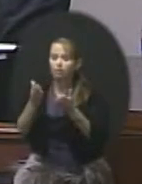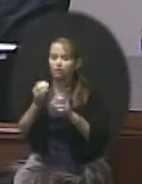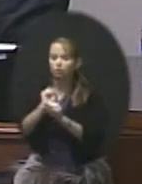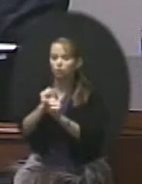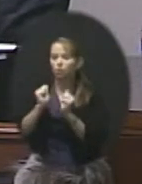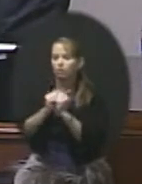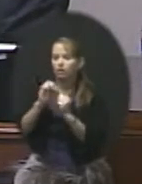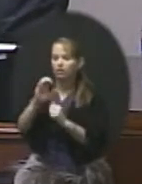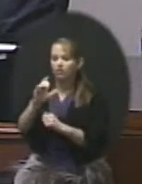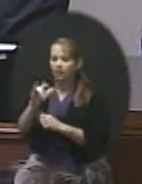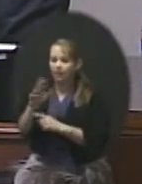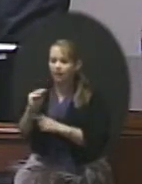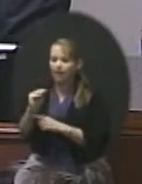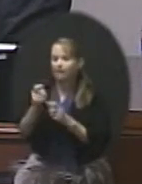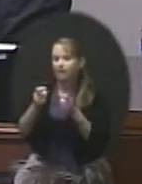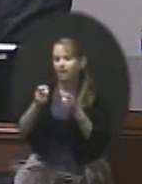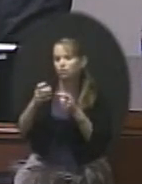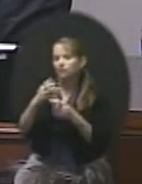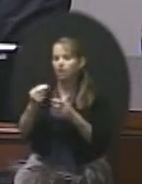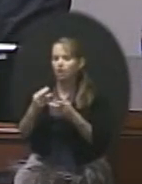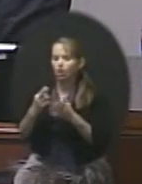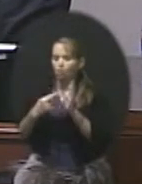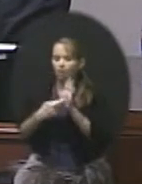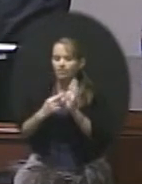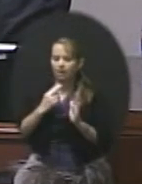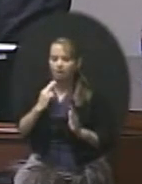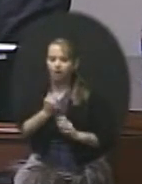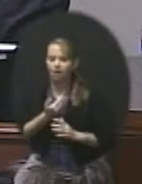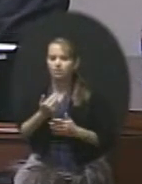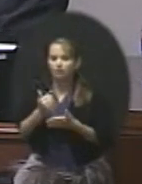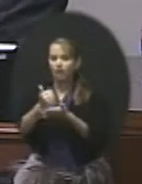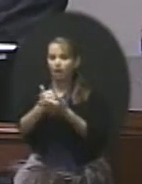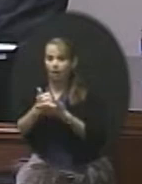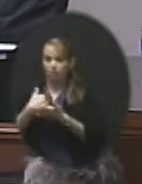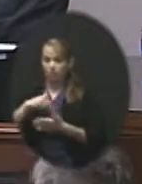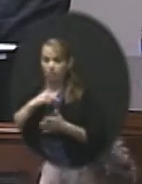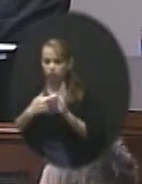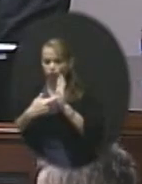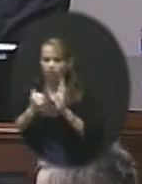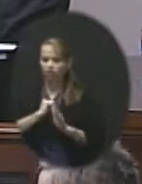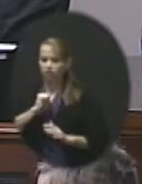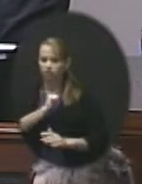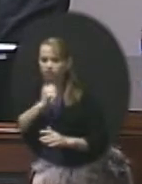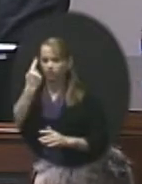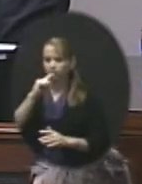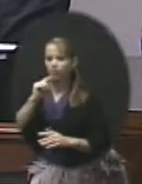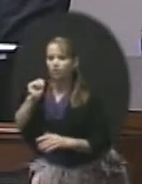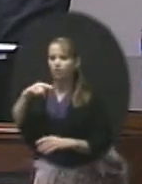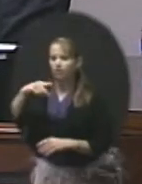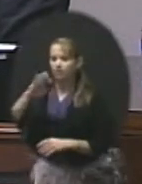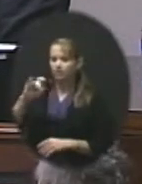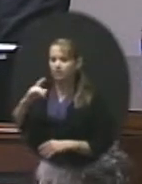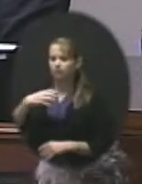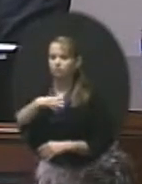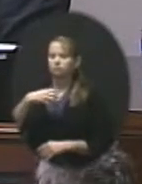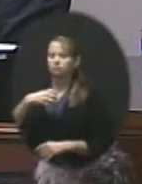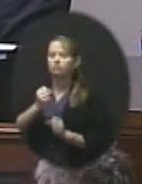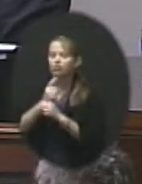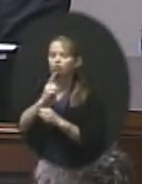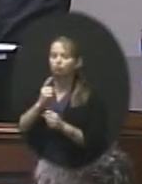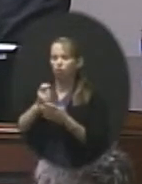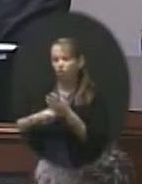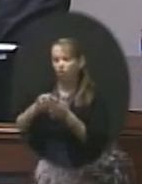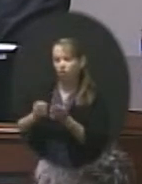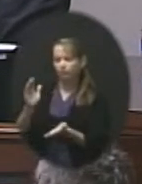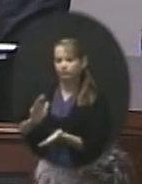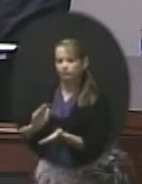management as well as representing us and helping us represent adequately ourselves in terms of appeals so that we keep our costs down there and